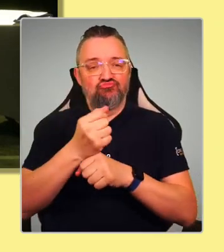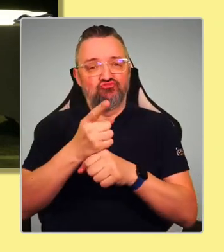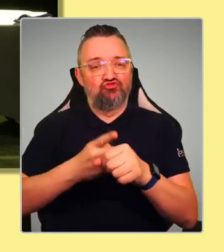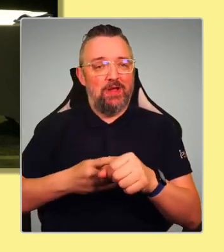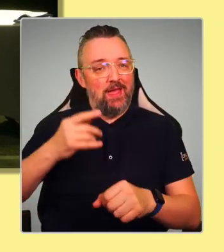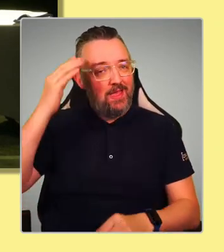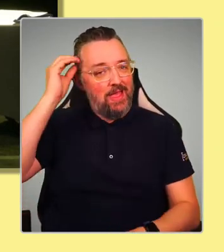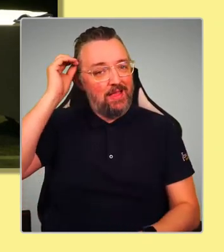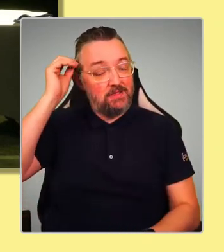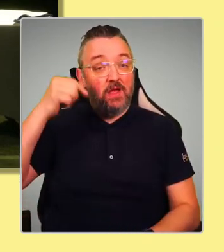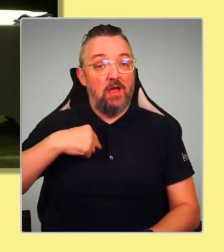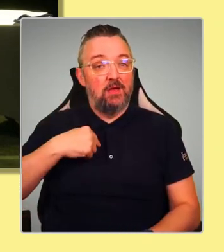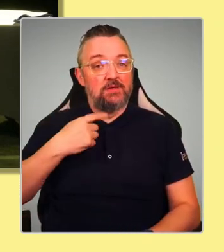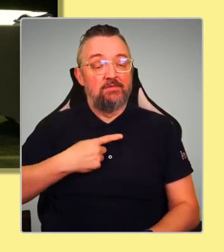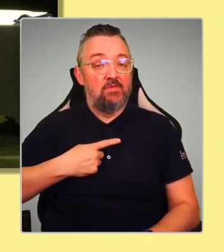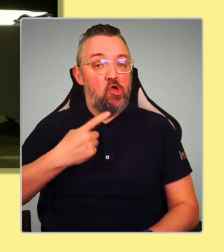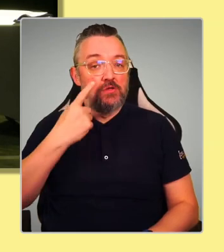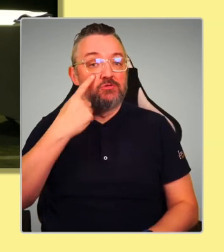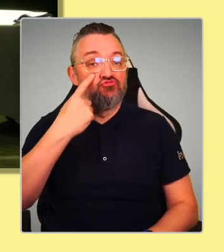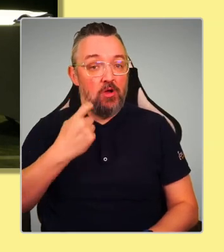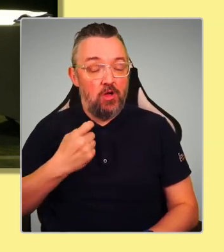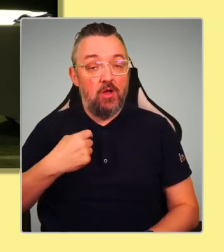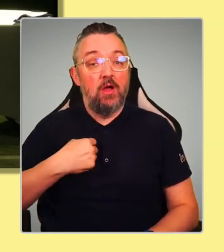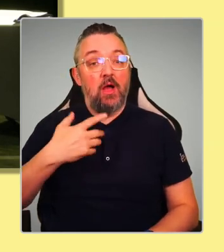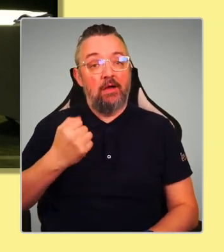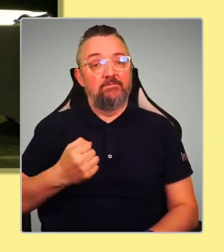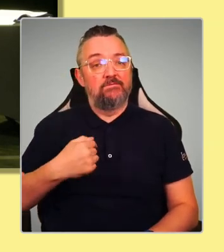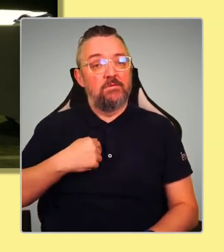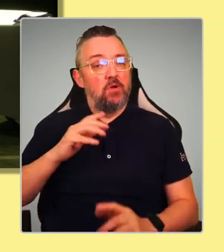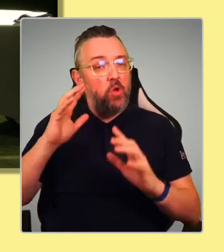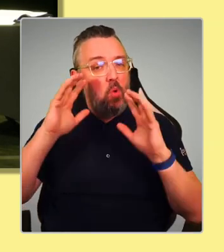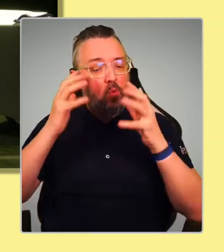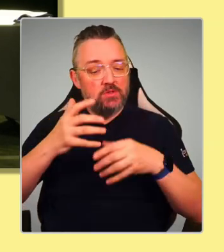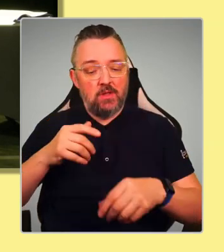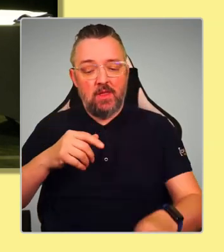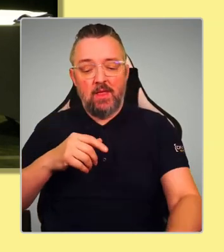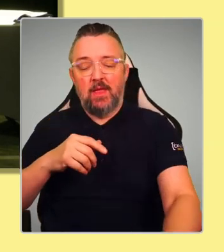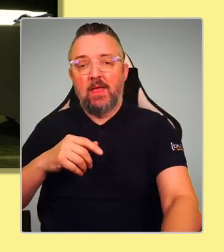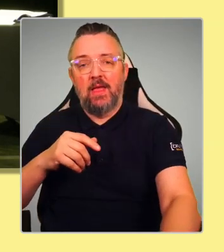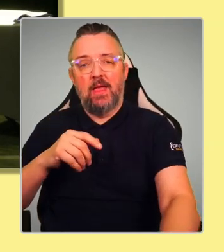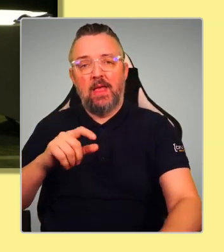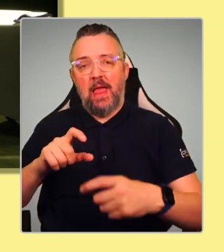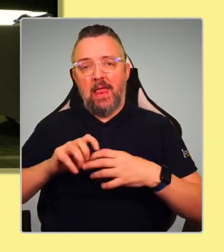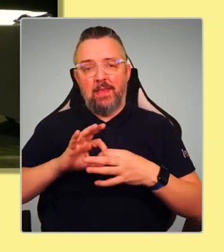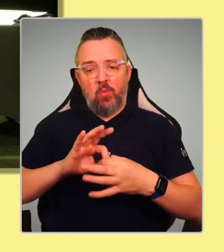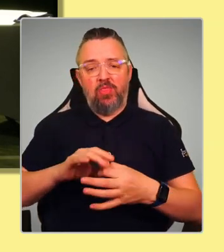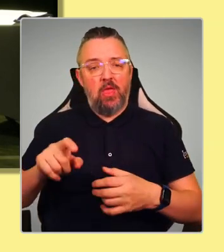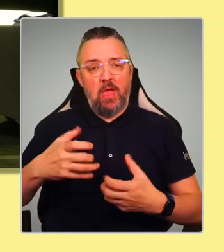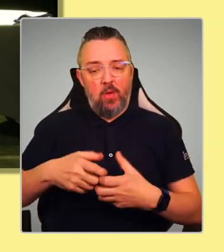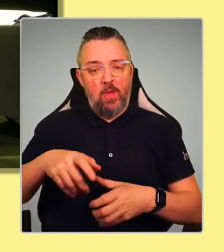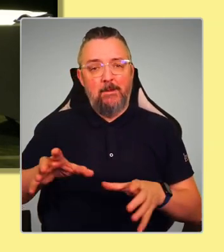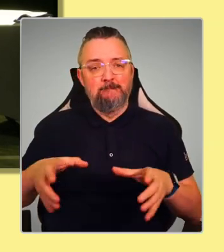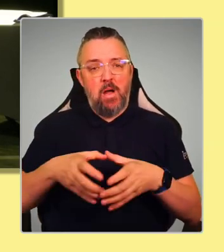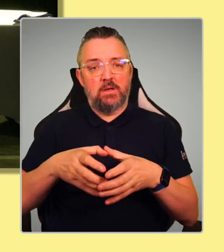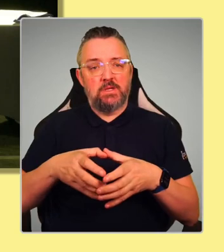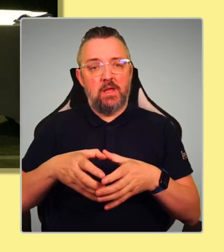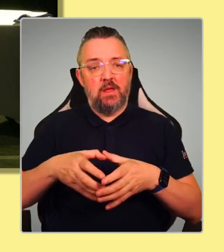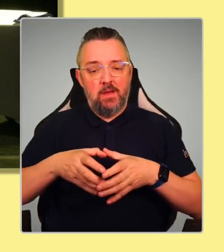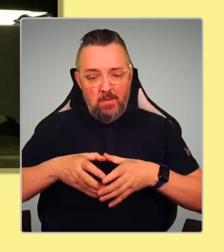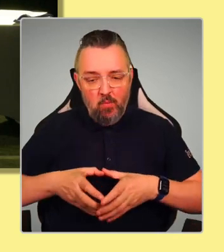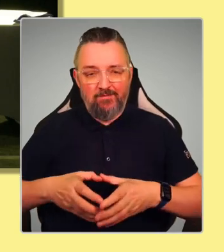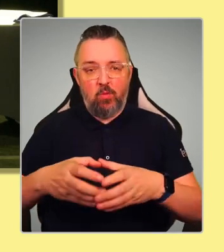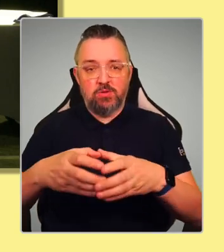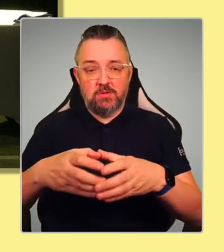myself. And I do have my own concerns in terms of the direction of the party and it is a juncture. So my question